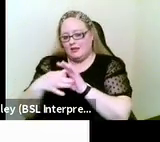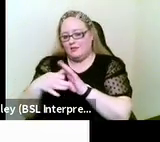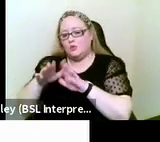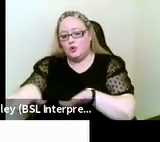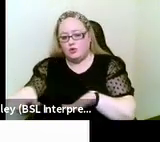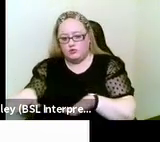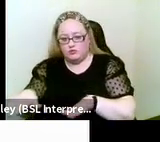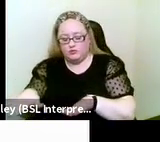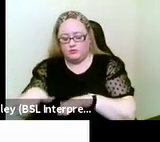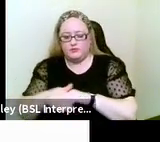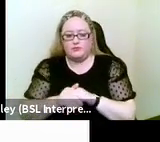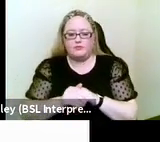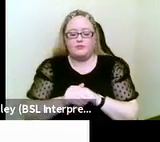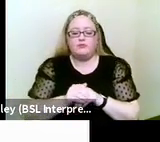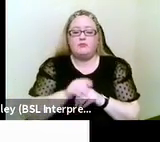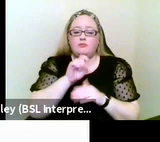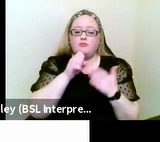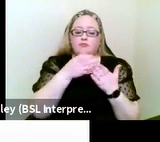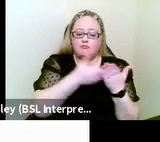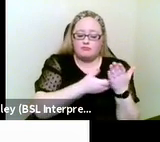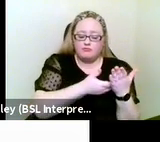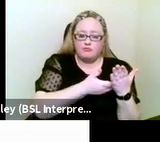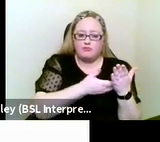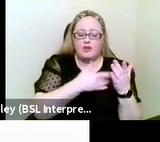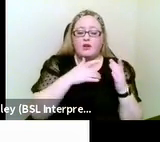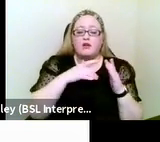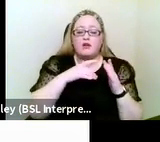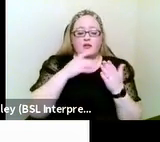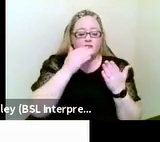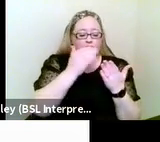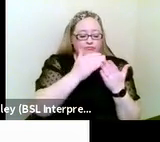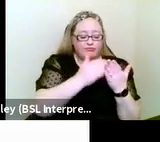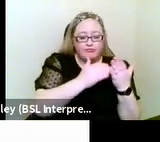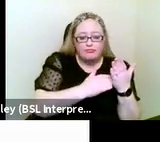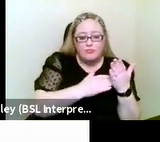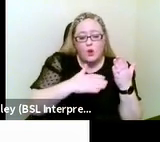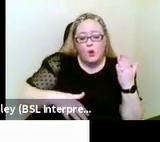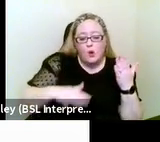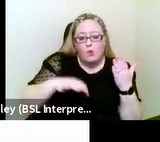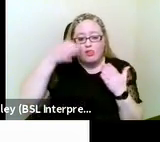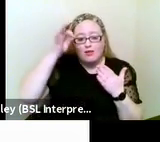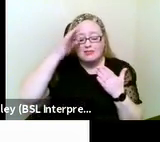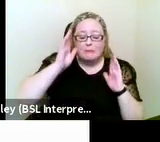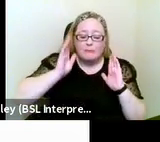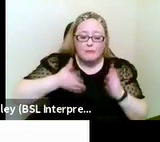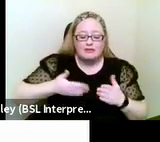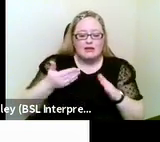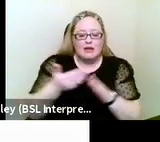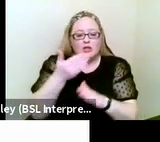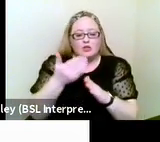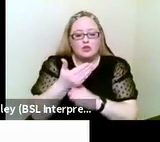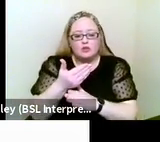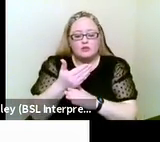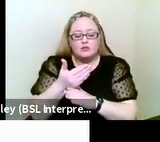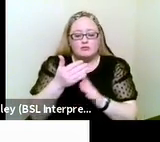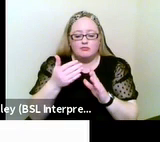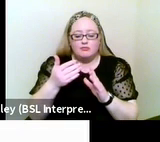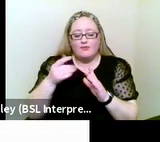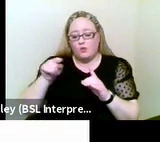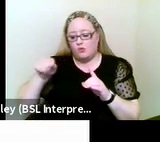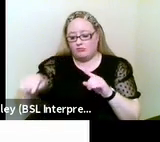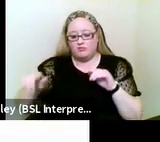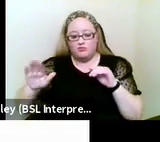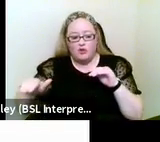But it sets out the actions that the local authority must take in response to deafblind children and adults